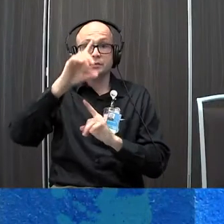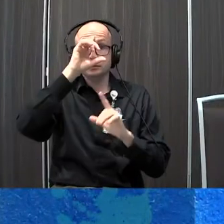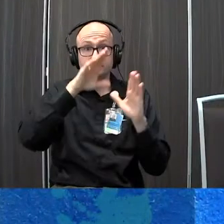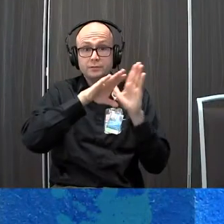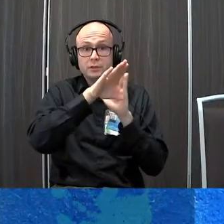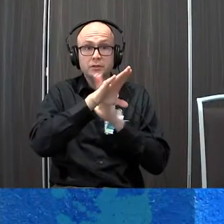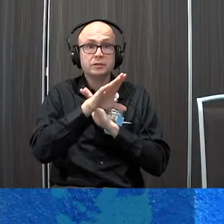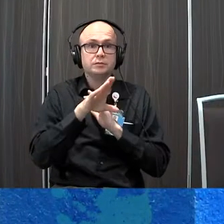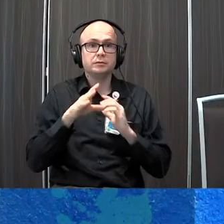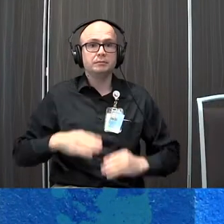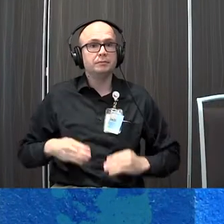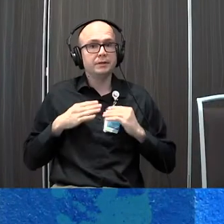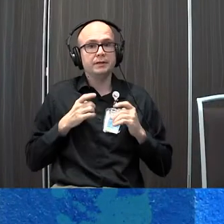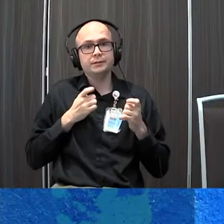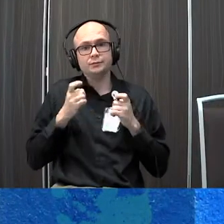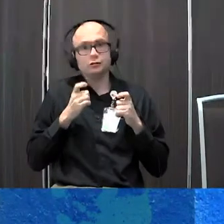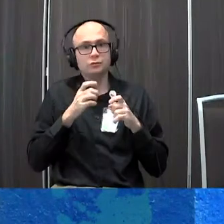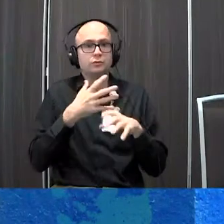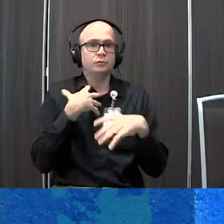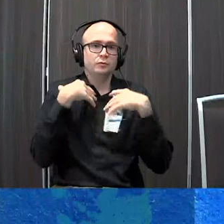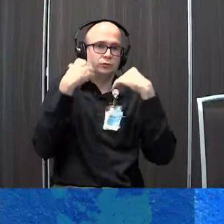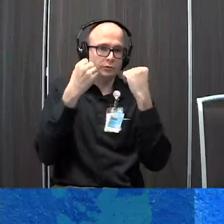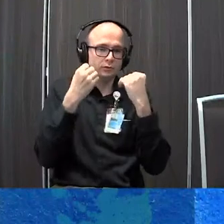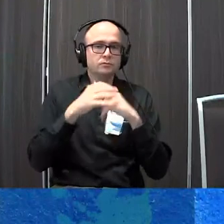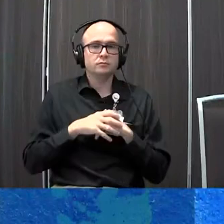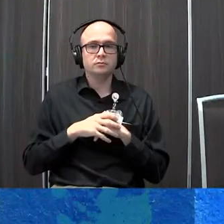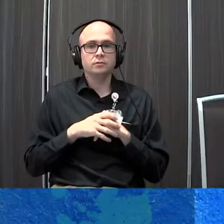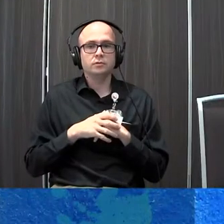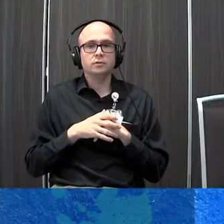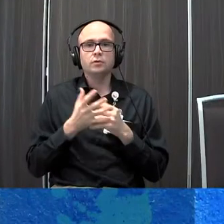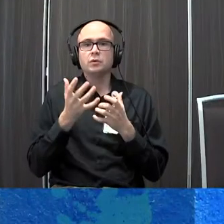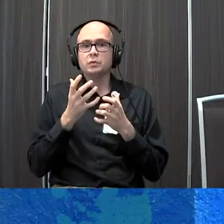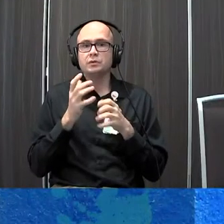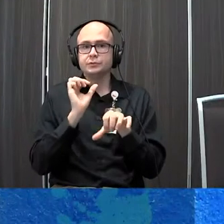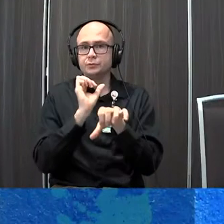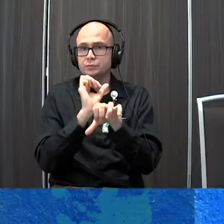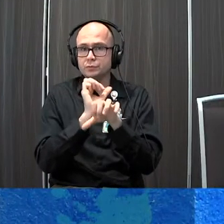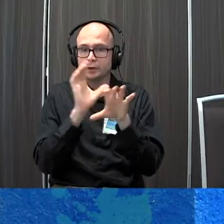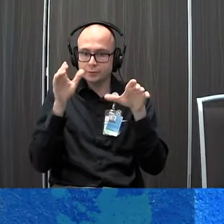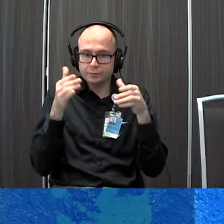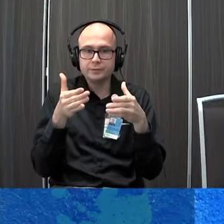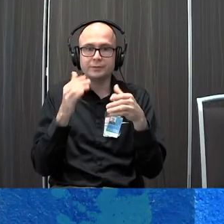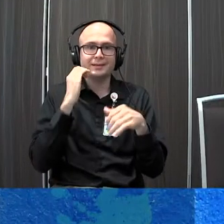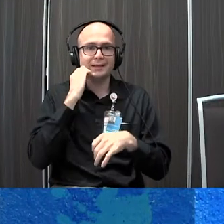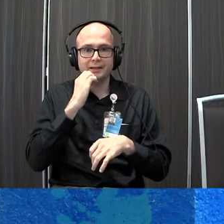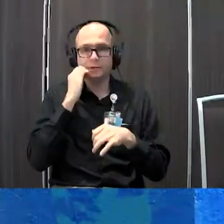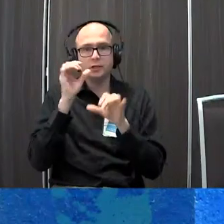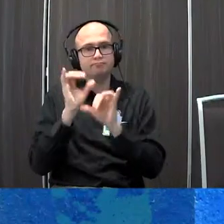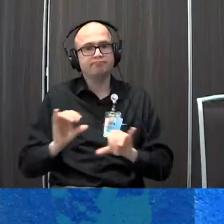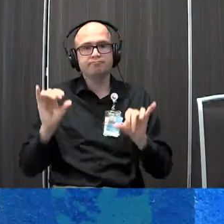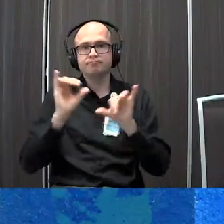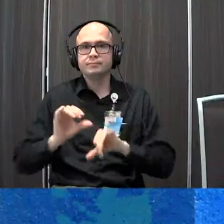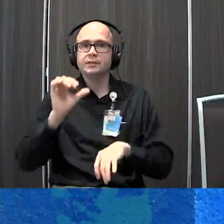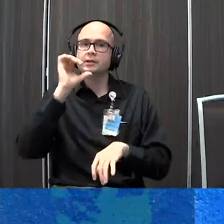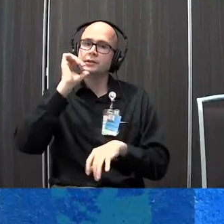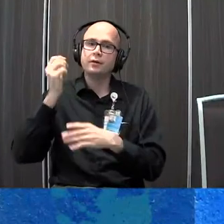looks at postural control and strengthening but we want to make sure that these tasks are very specific and embedded into daily routine and not just on